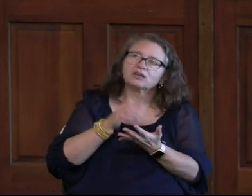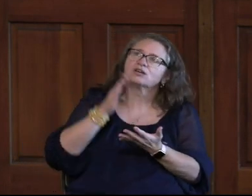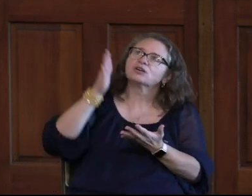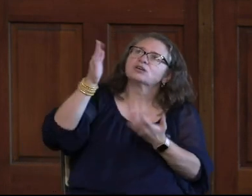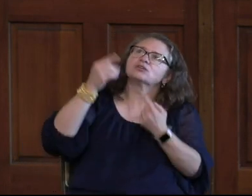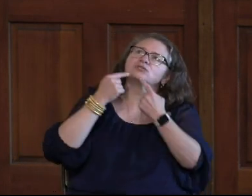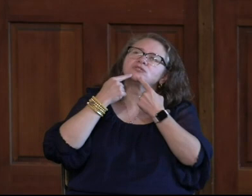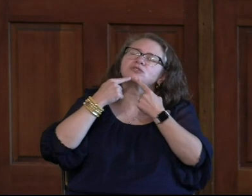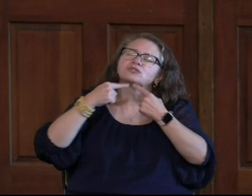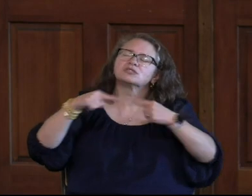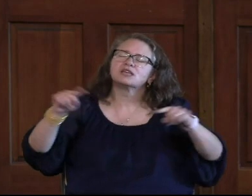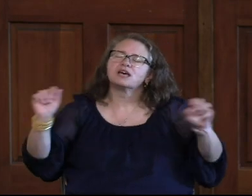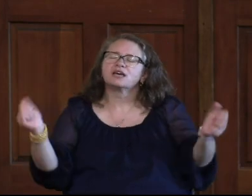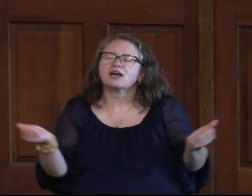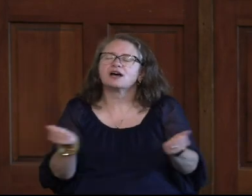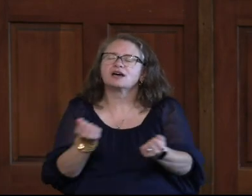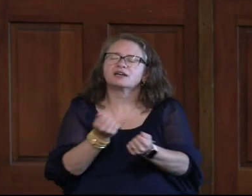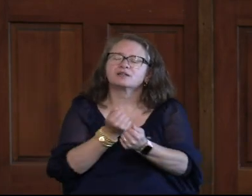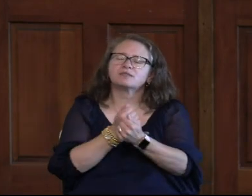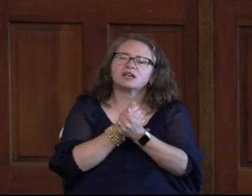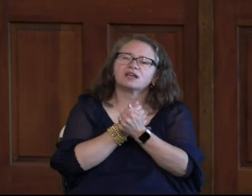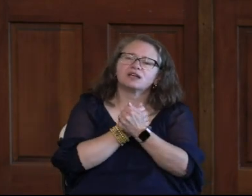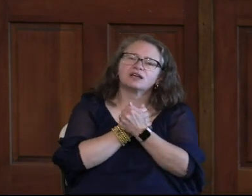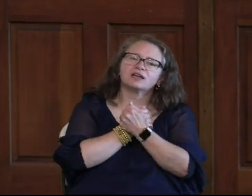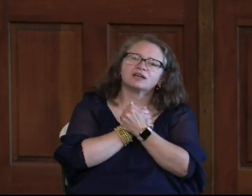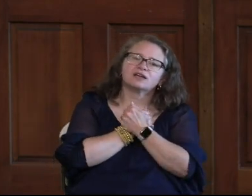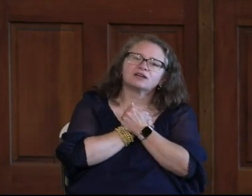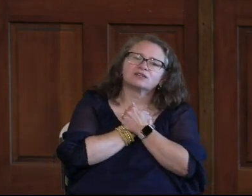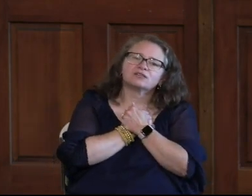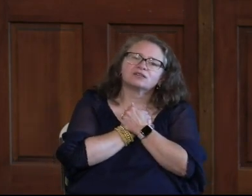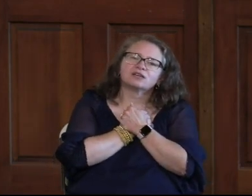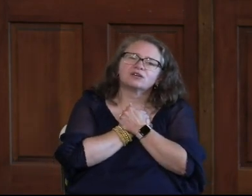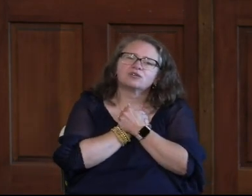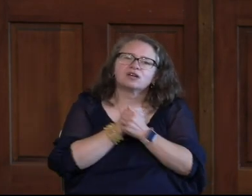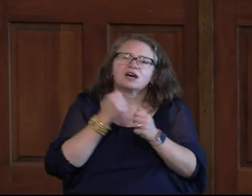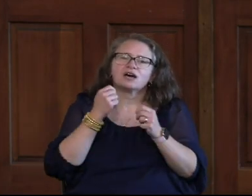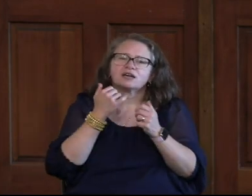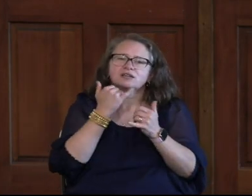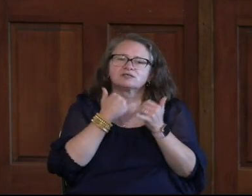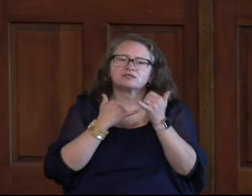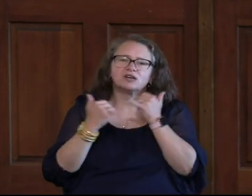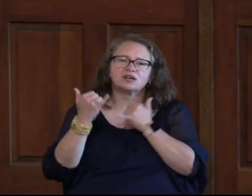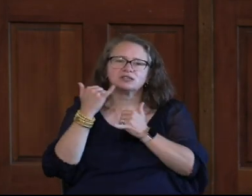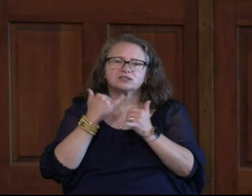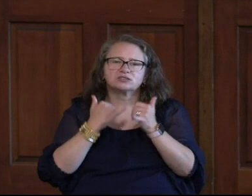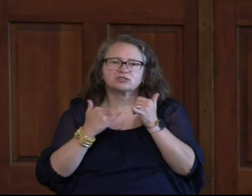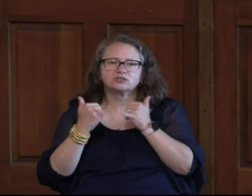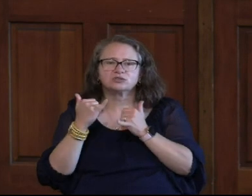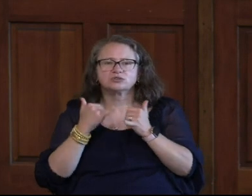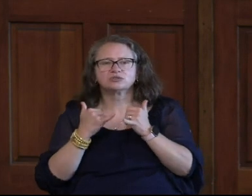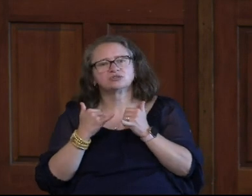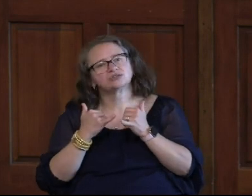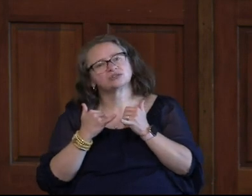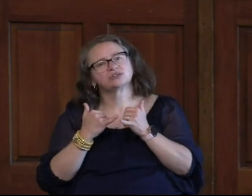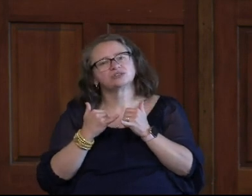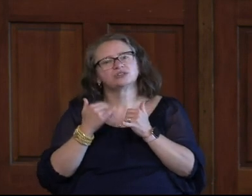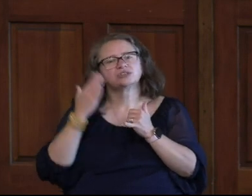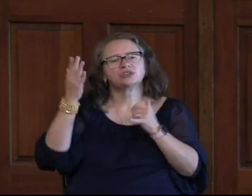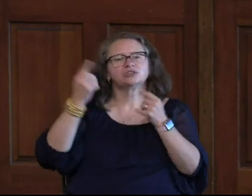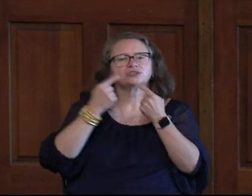and you say I am held when I am all in truth